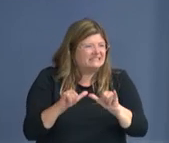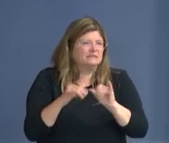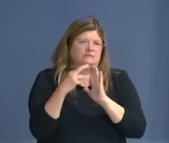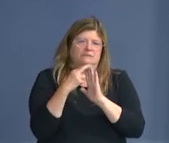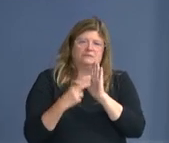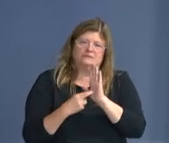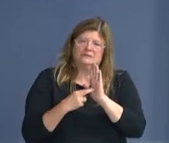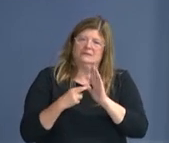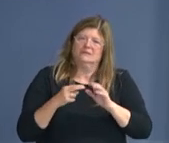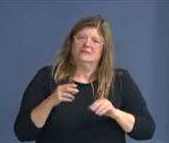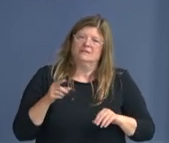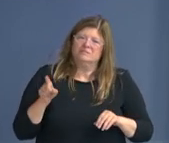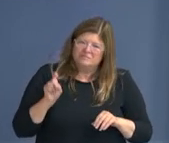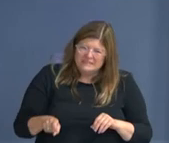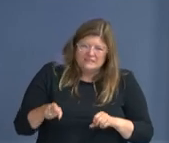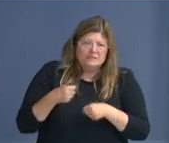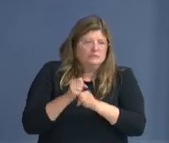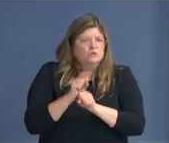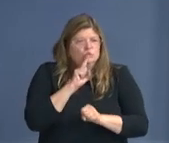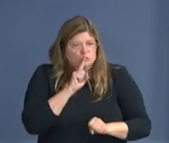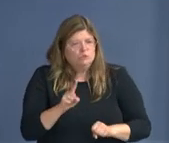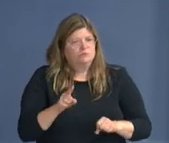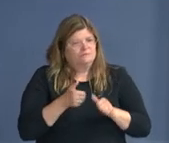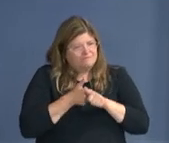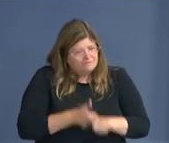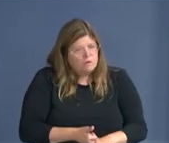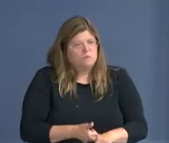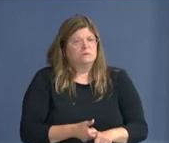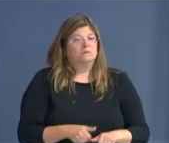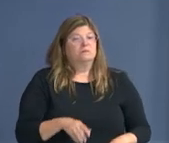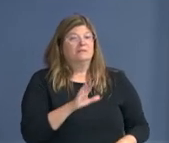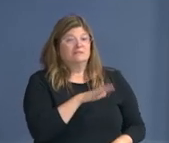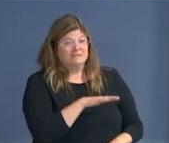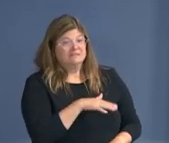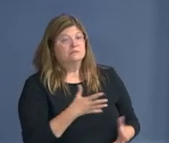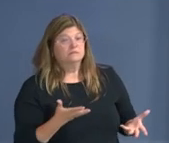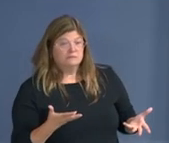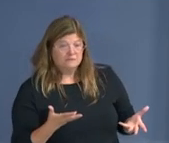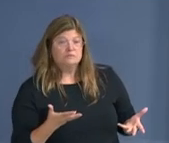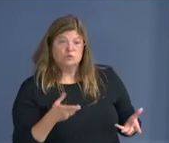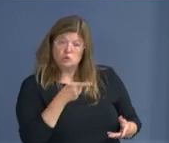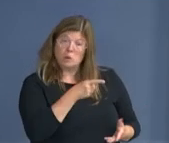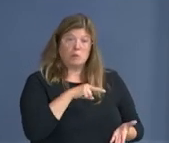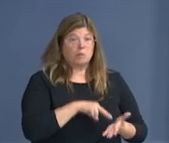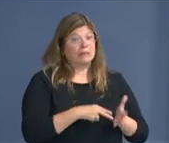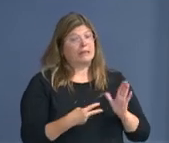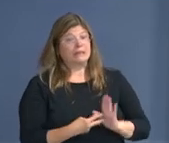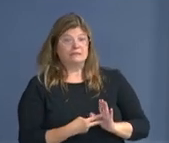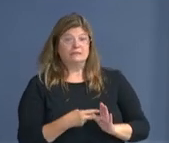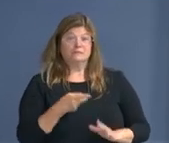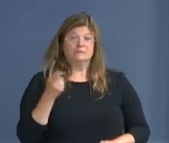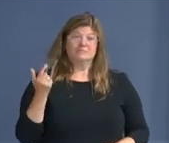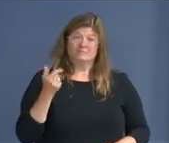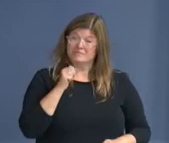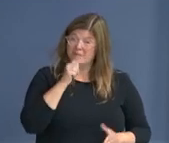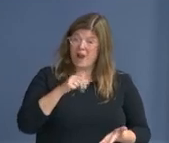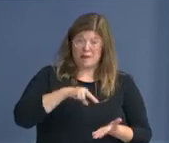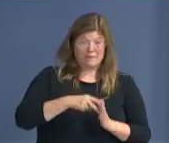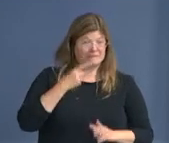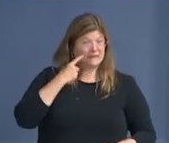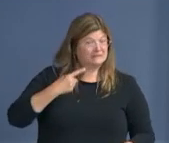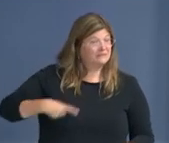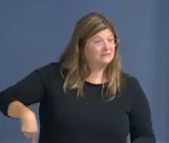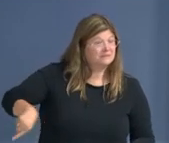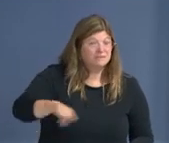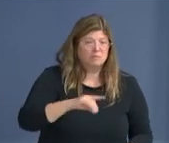closures. So you're saying basically that it wasn't intended necessarily for them, but they got caught up in it? Is